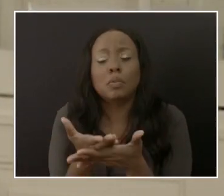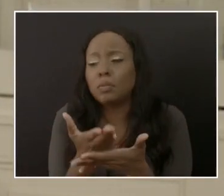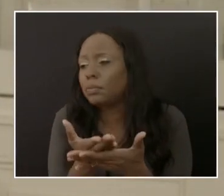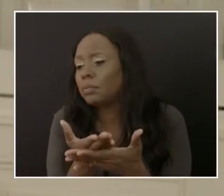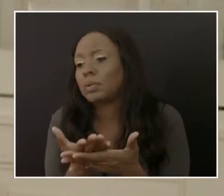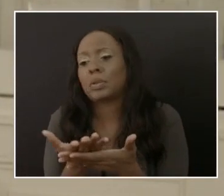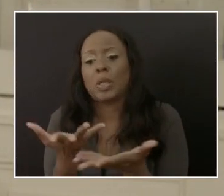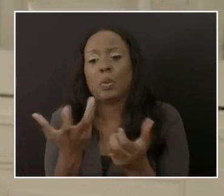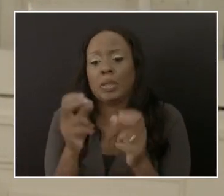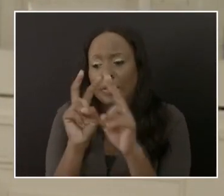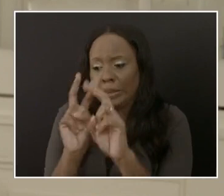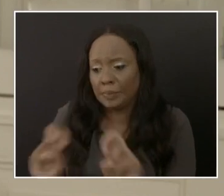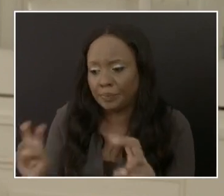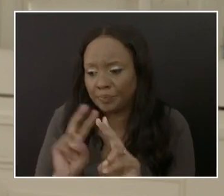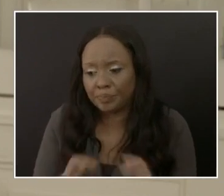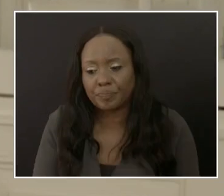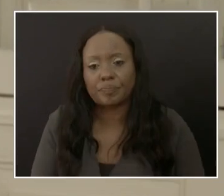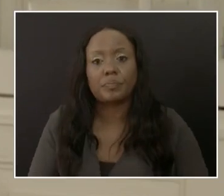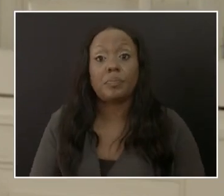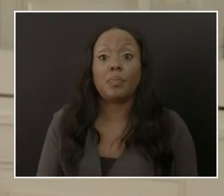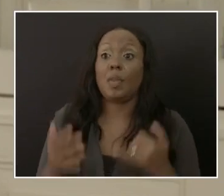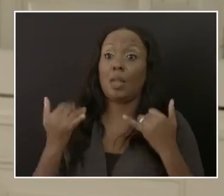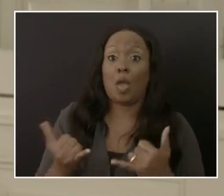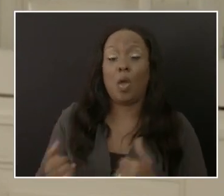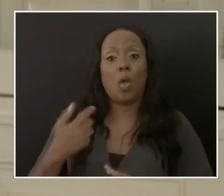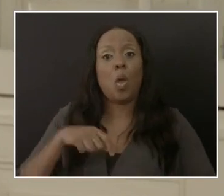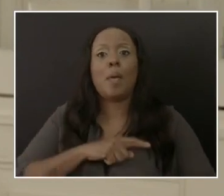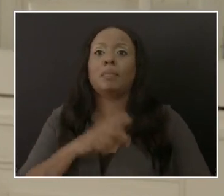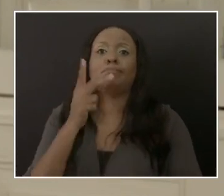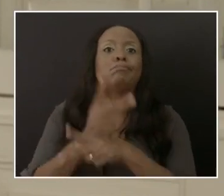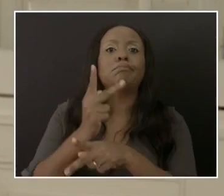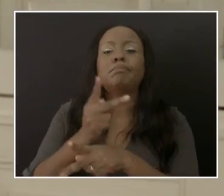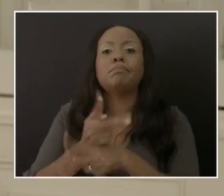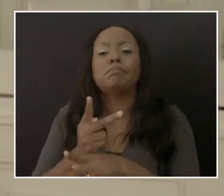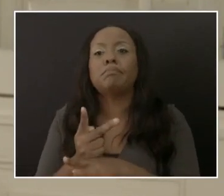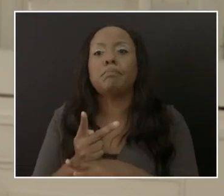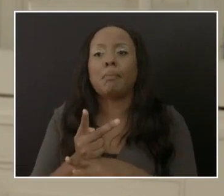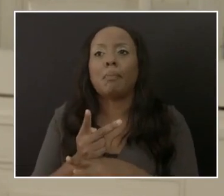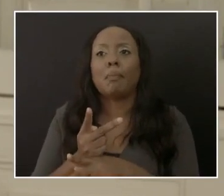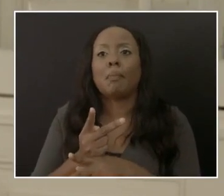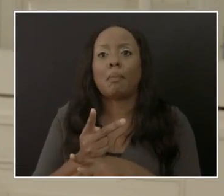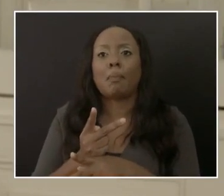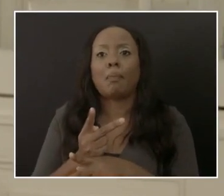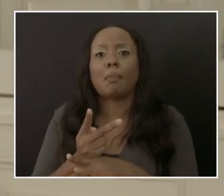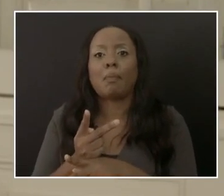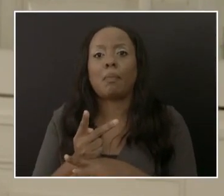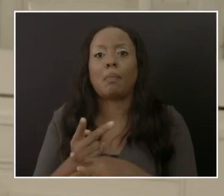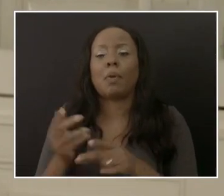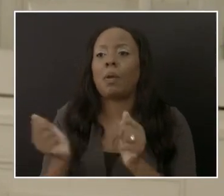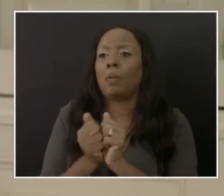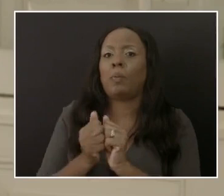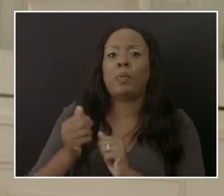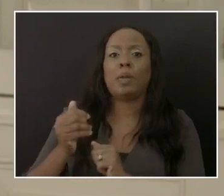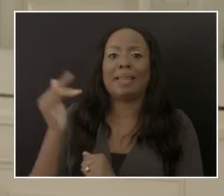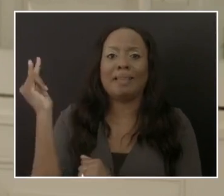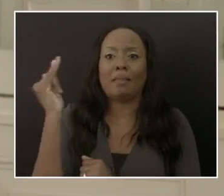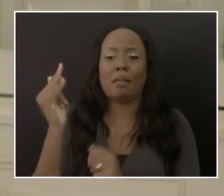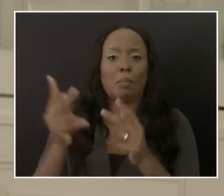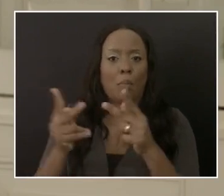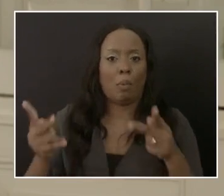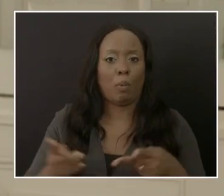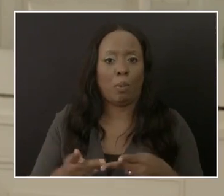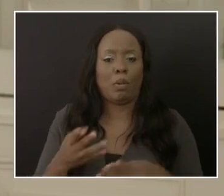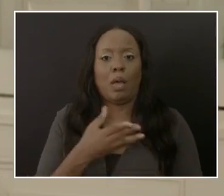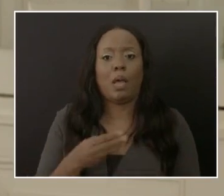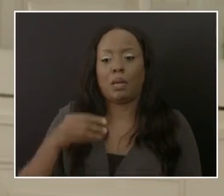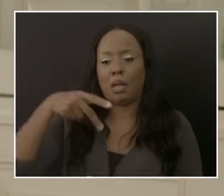We are on a heightened state of alert with respect to our borders. But